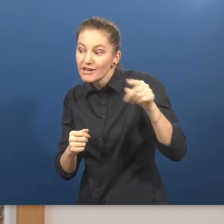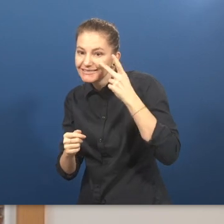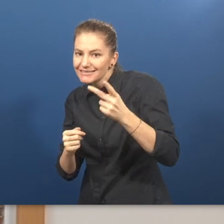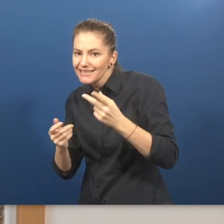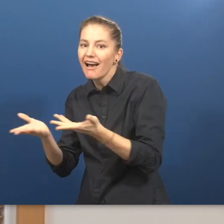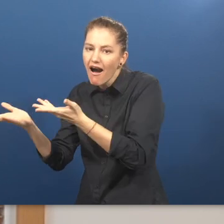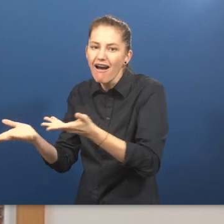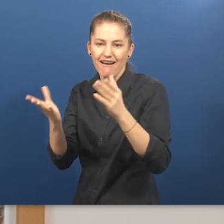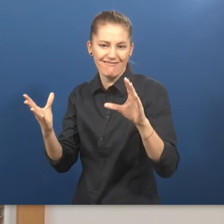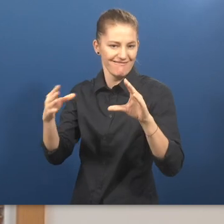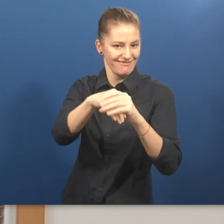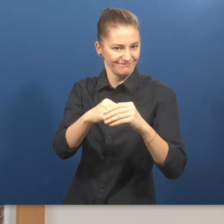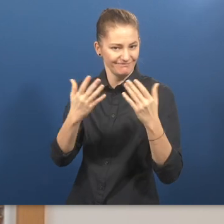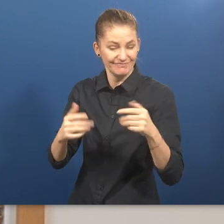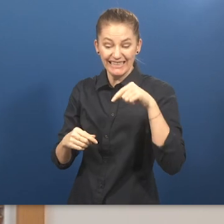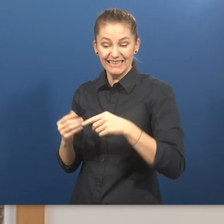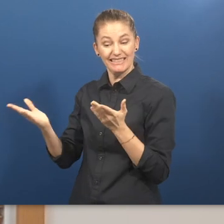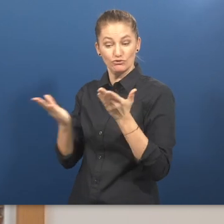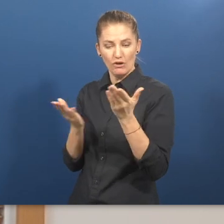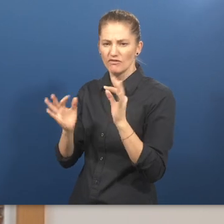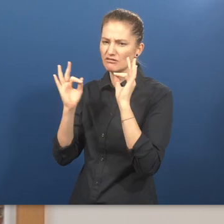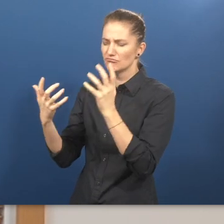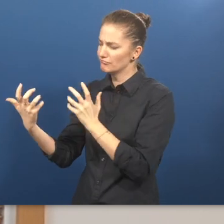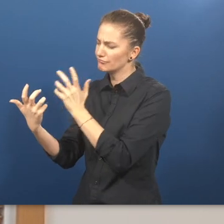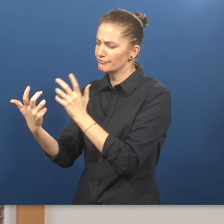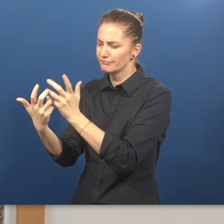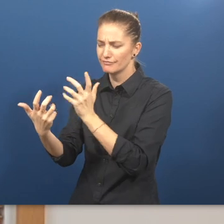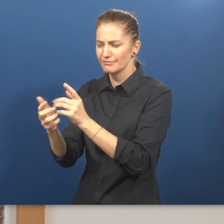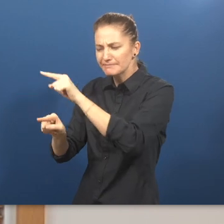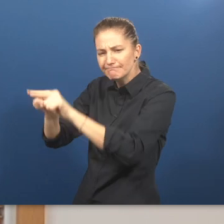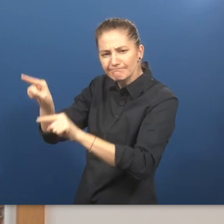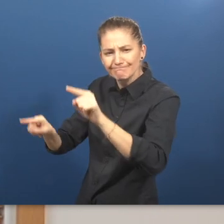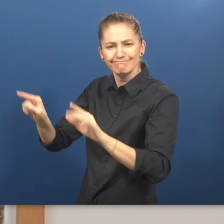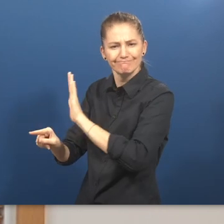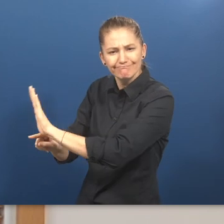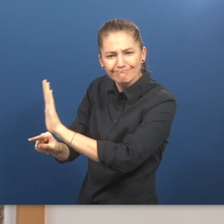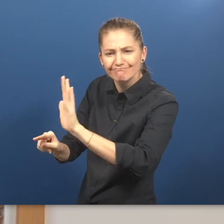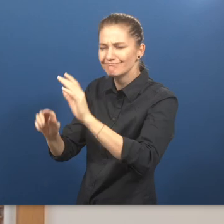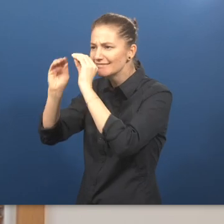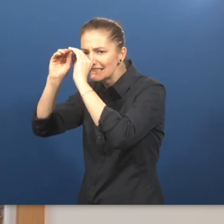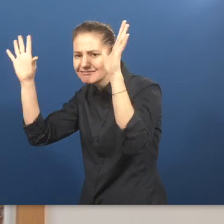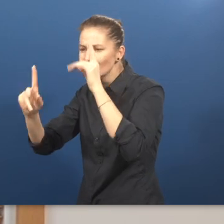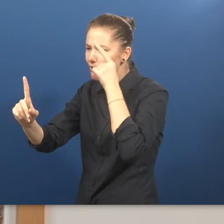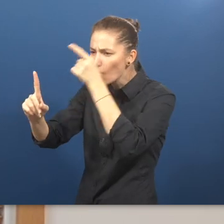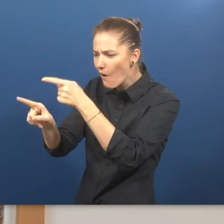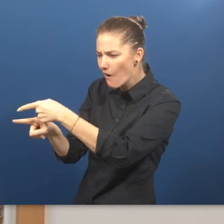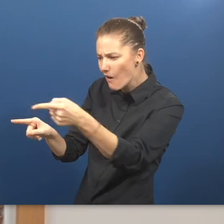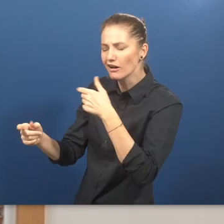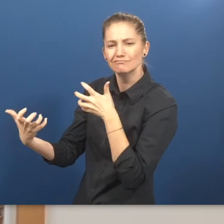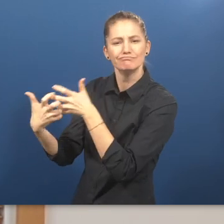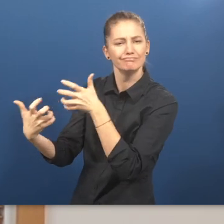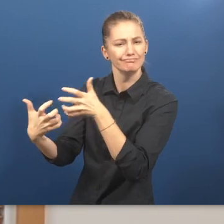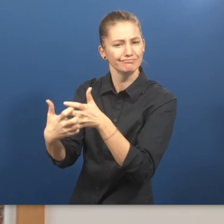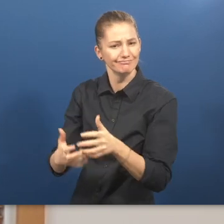This service is tailored to meet each person's unique needs, dreams and goals. The job coaches provide training,